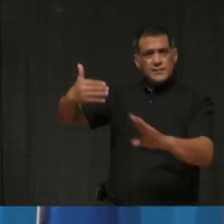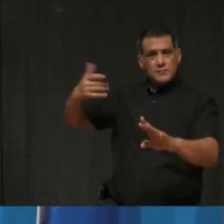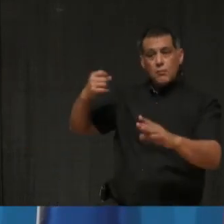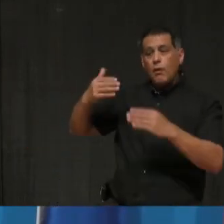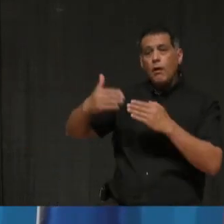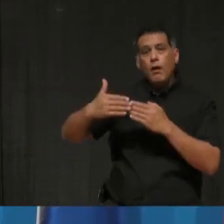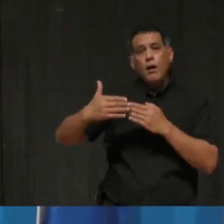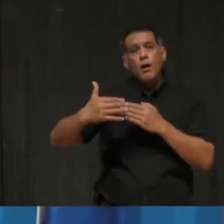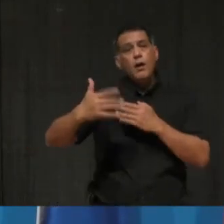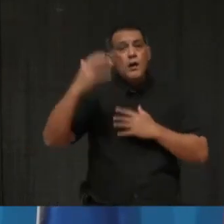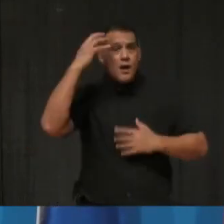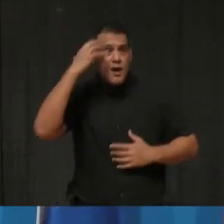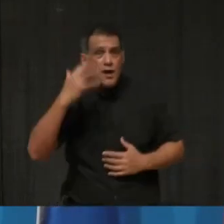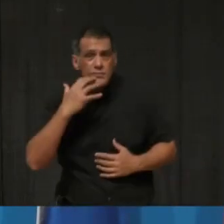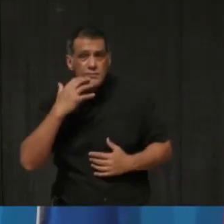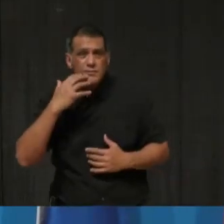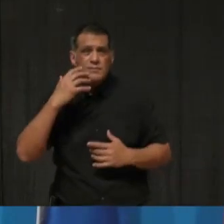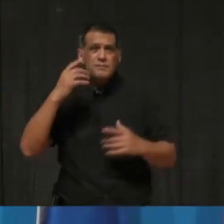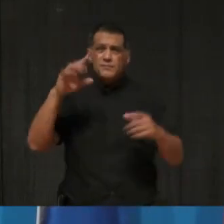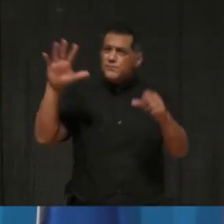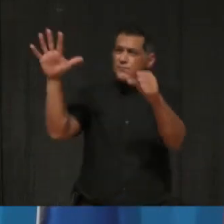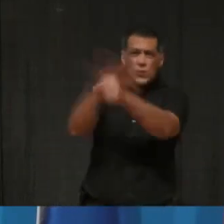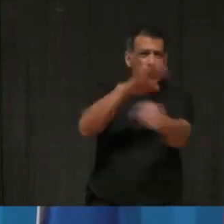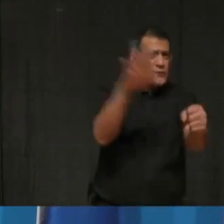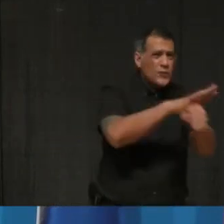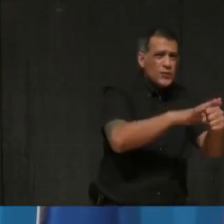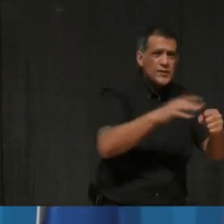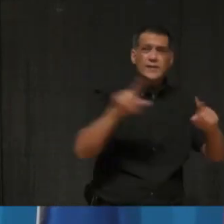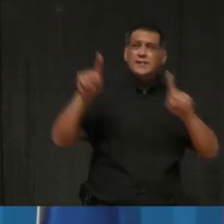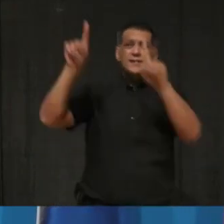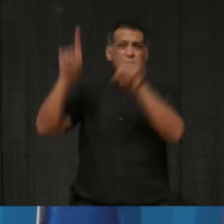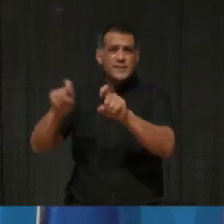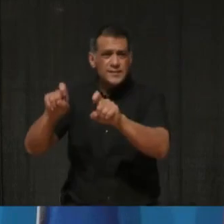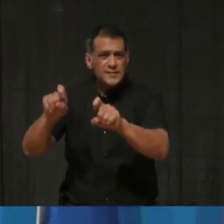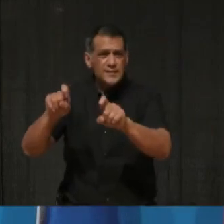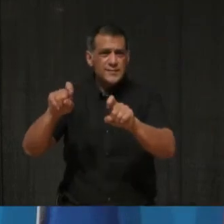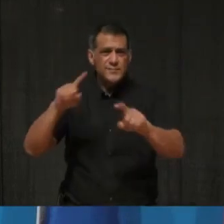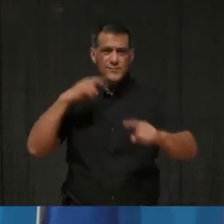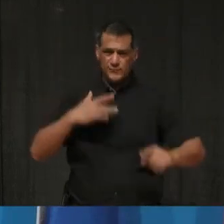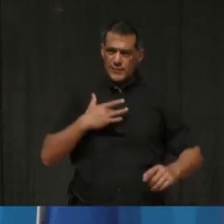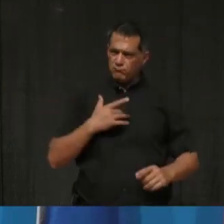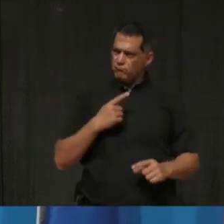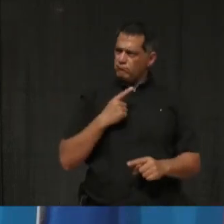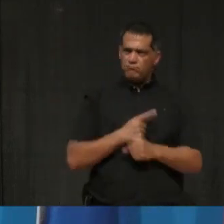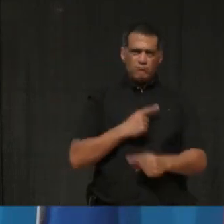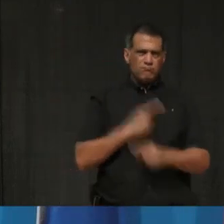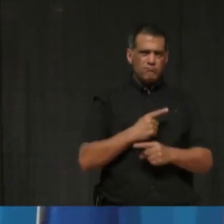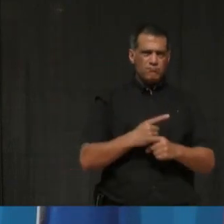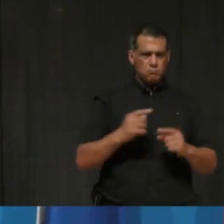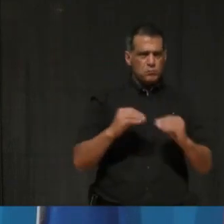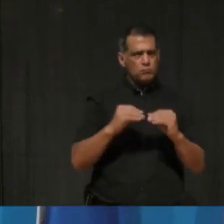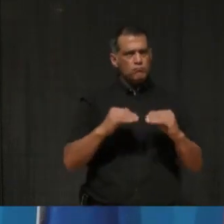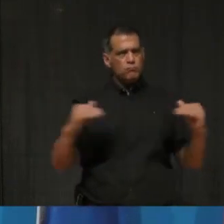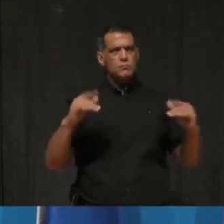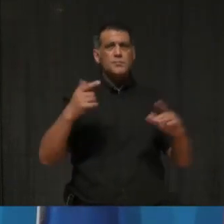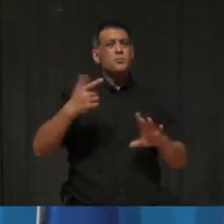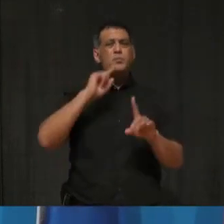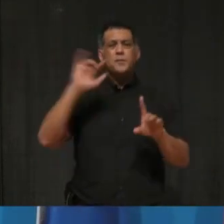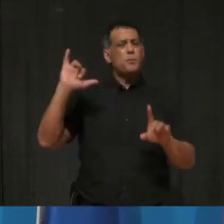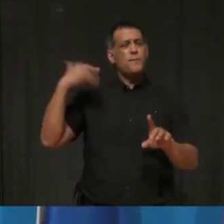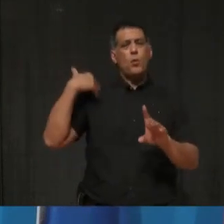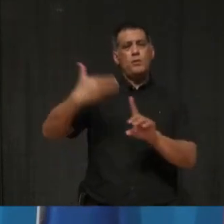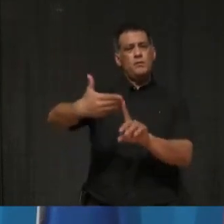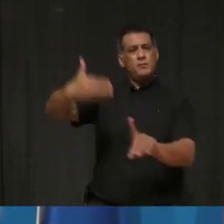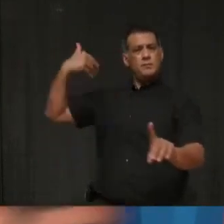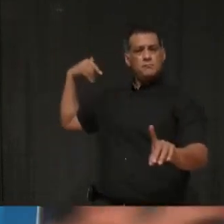tracing capacity, and testing capacity are all going in the right direction in the same way that we exited the first wave, in, uh, summer last year. Thanks